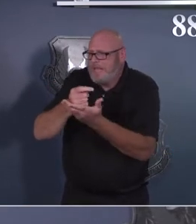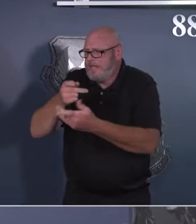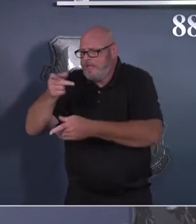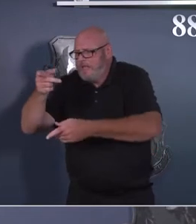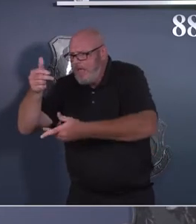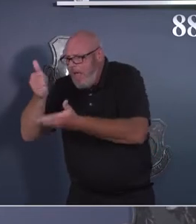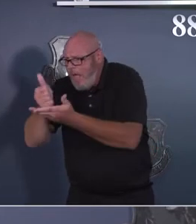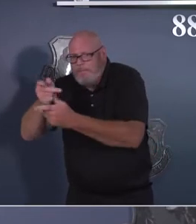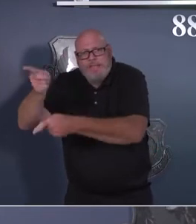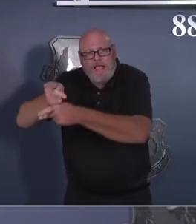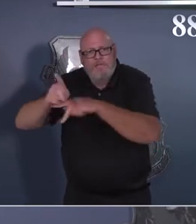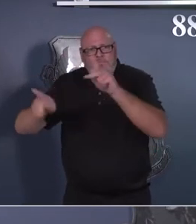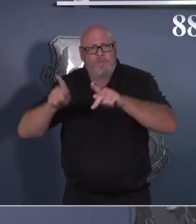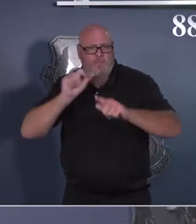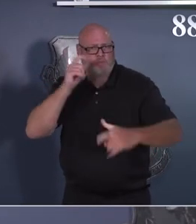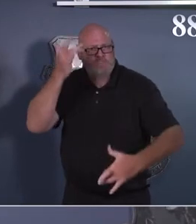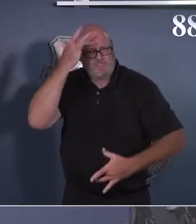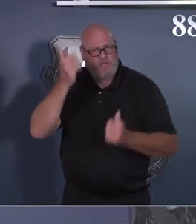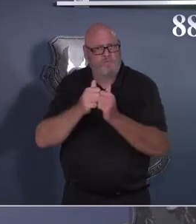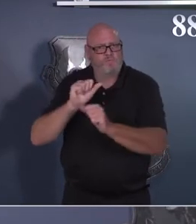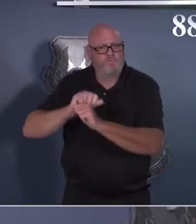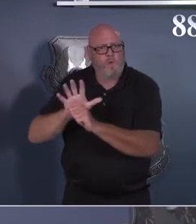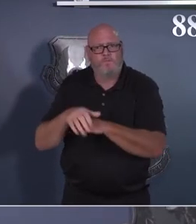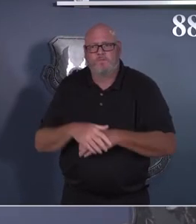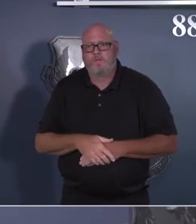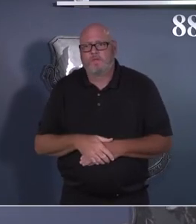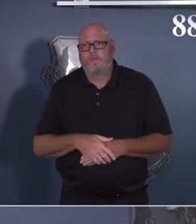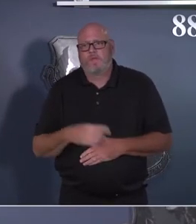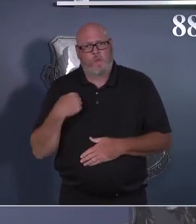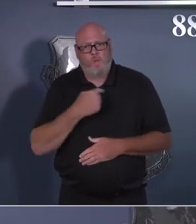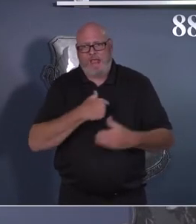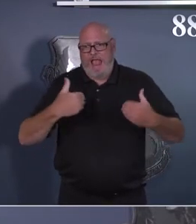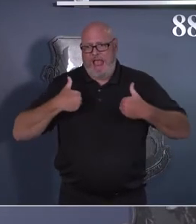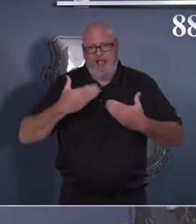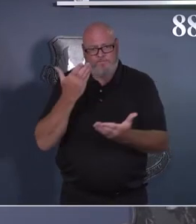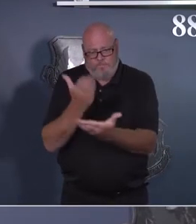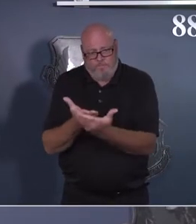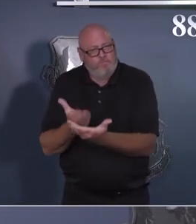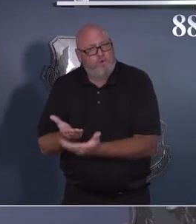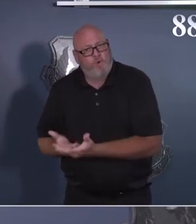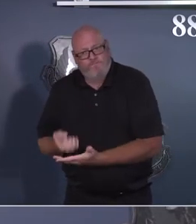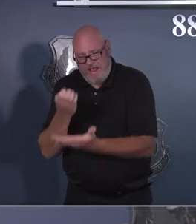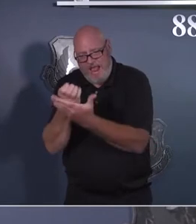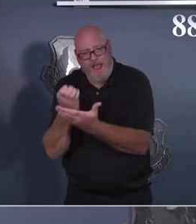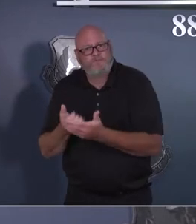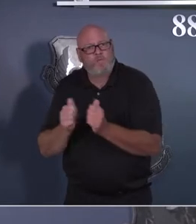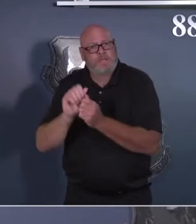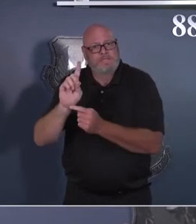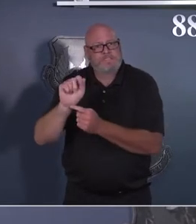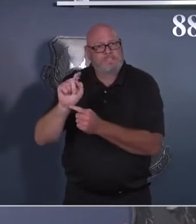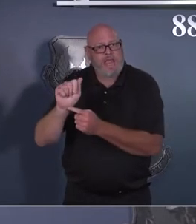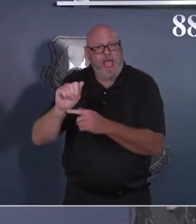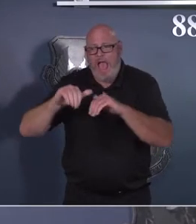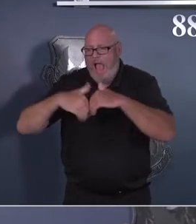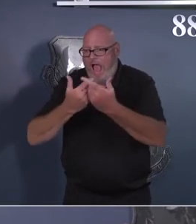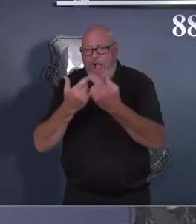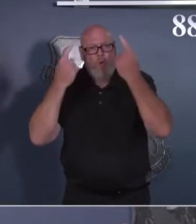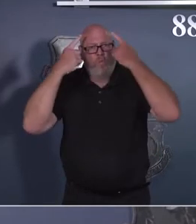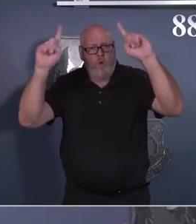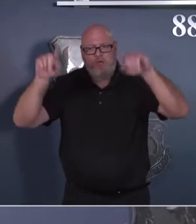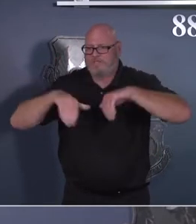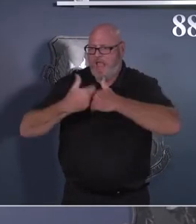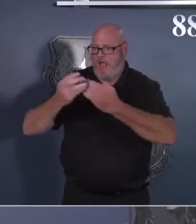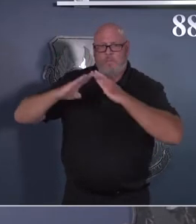measures of wearing a mask, of practicing good hygiene, of maintaining six foot of physical distancing around folks,